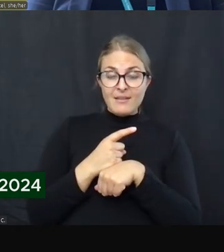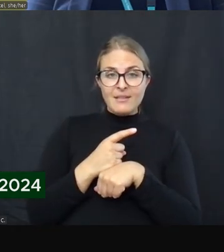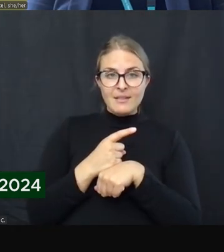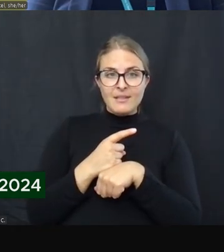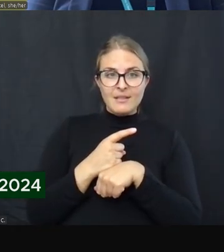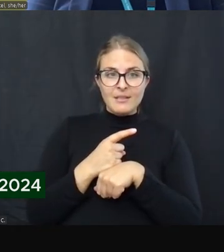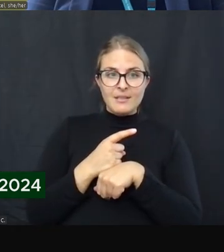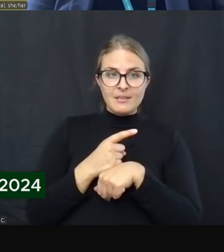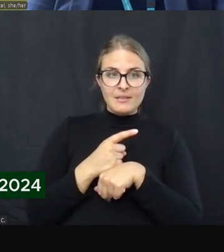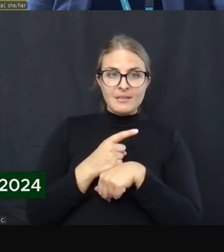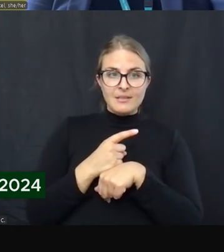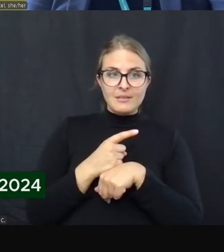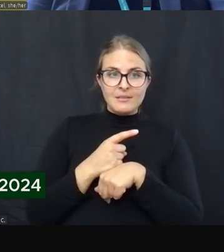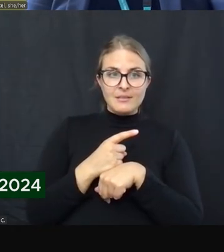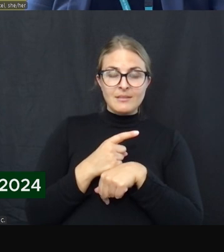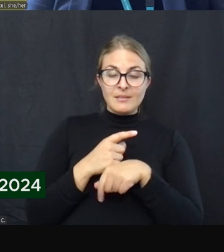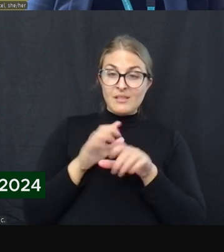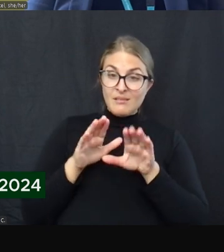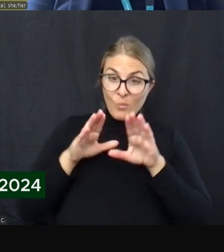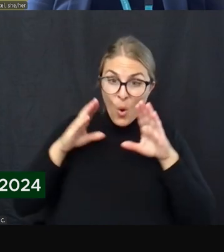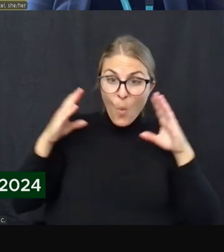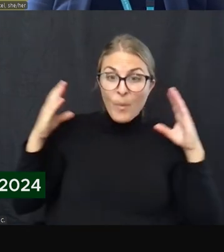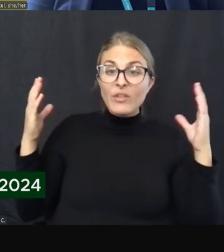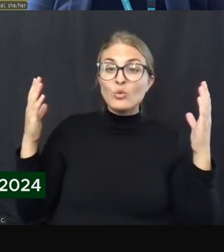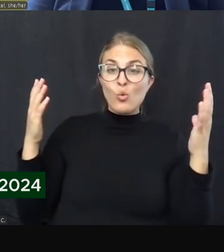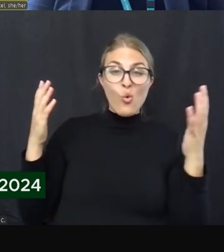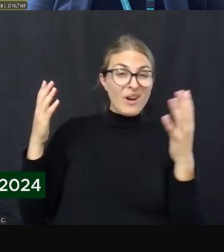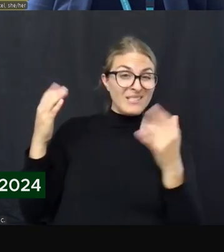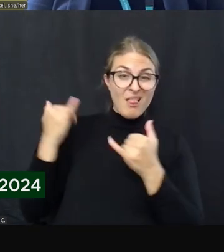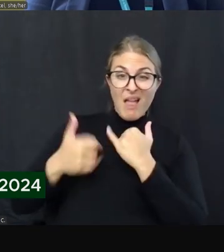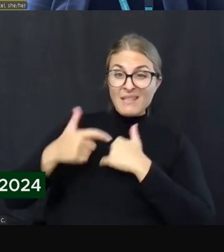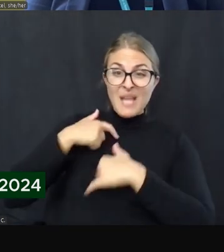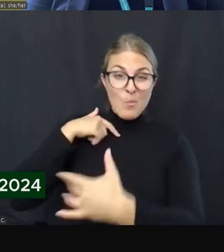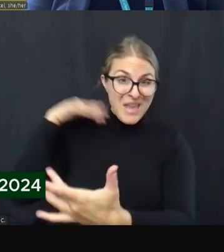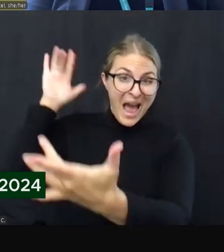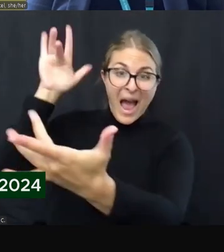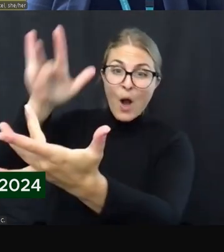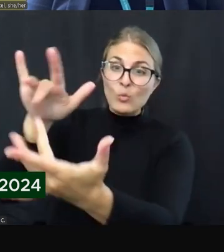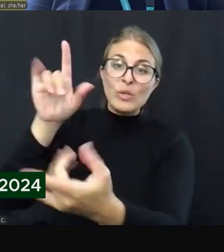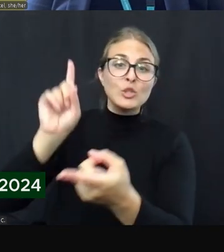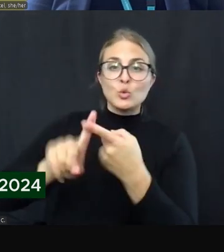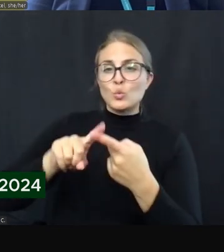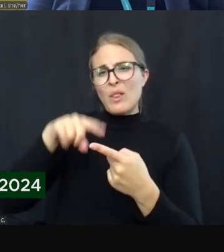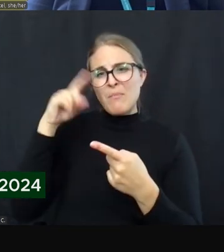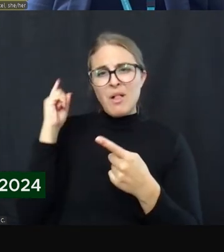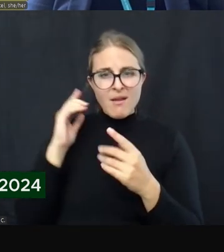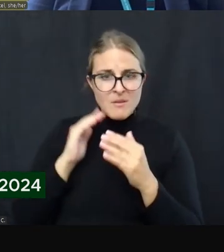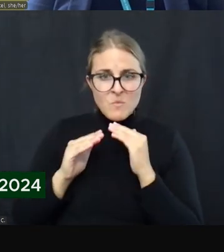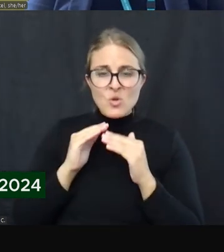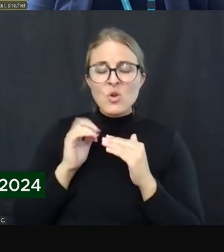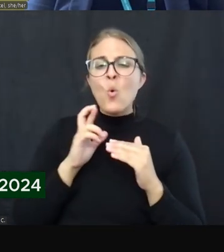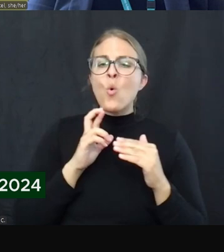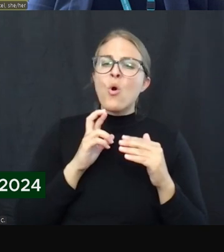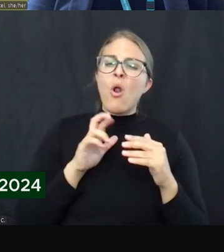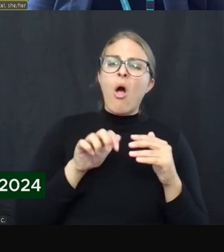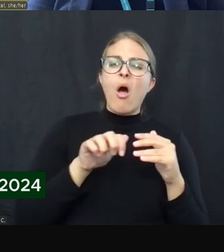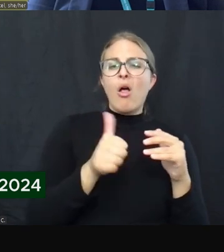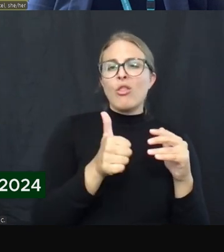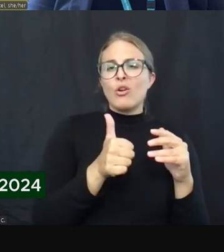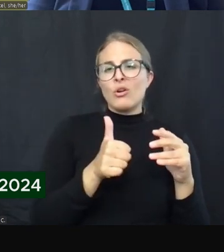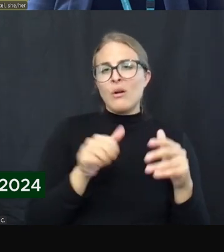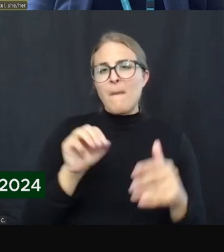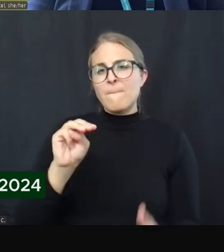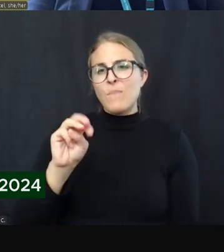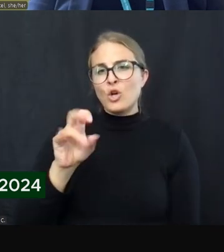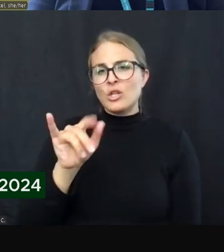our outreach to the Black community and to other marginalized communities within Chittenden County. We'll have to